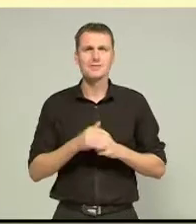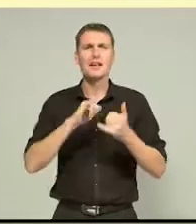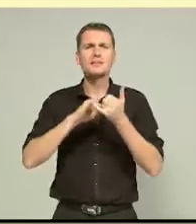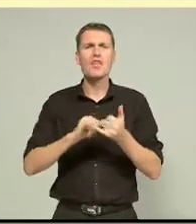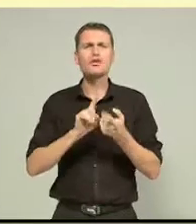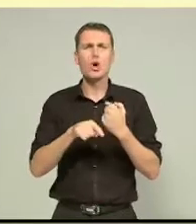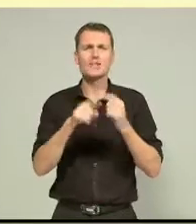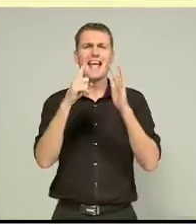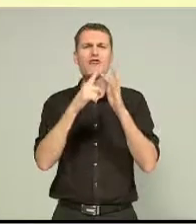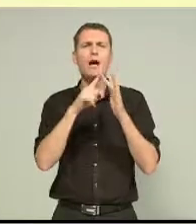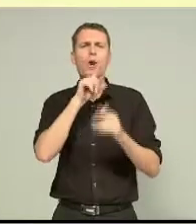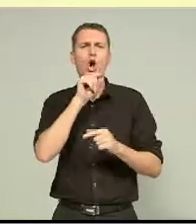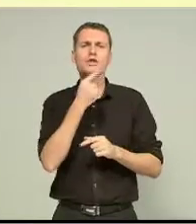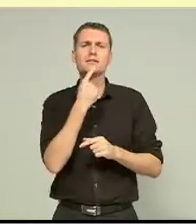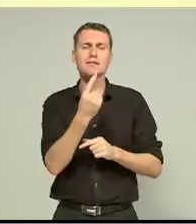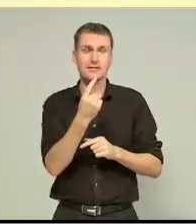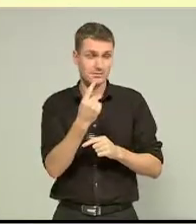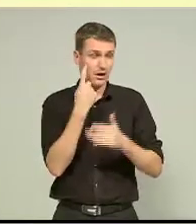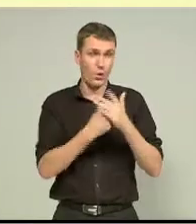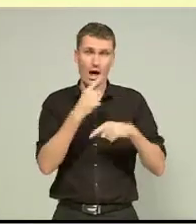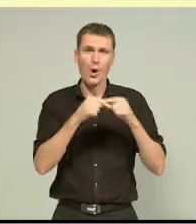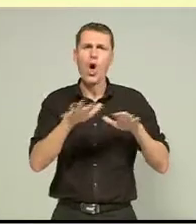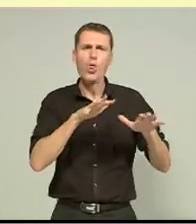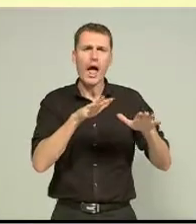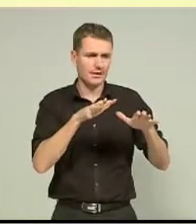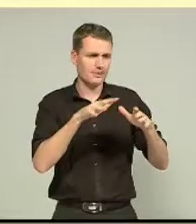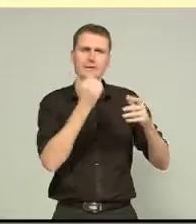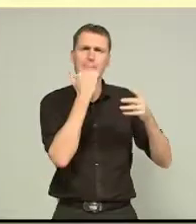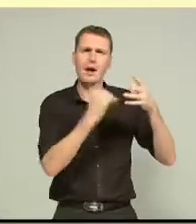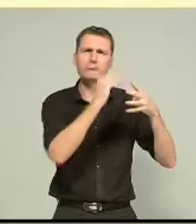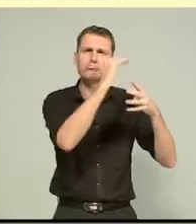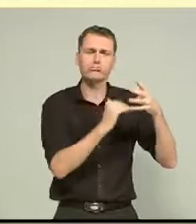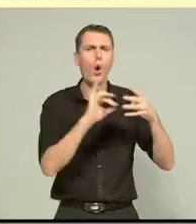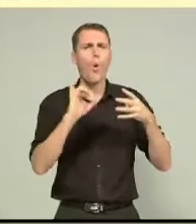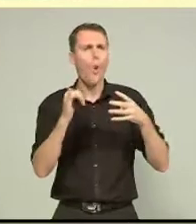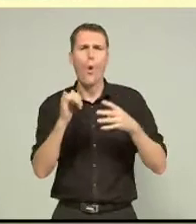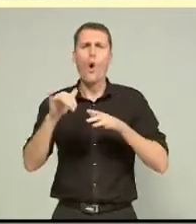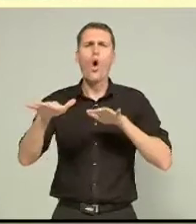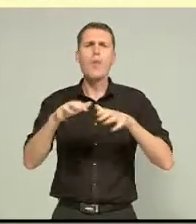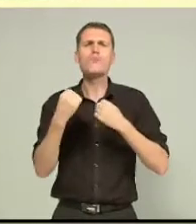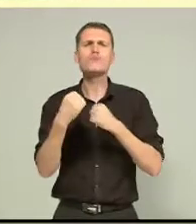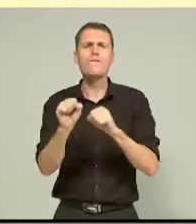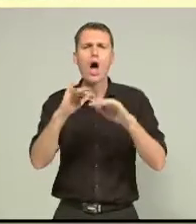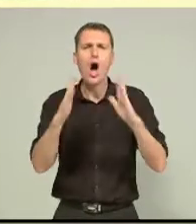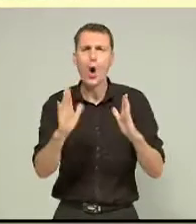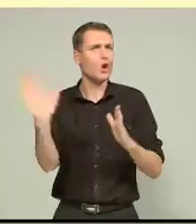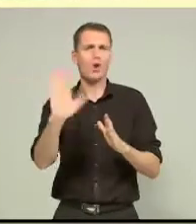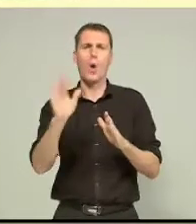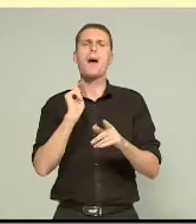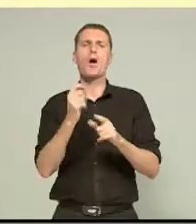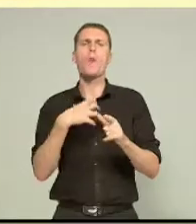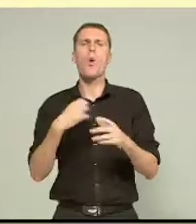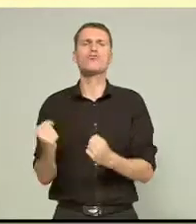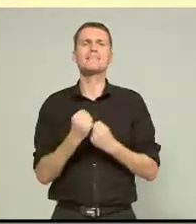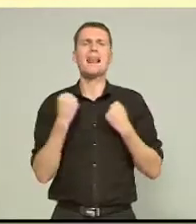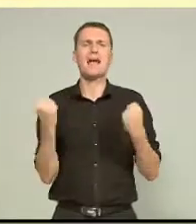says it's not about numbers on the Richter scale or making earthquake-proof homes. It's about building more resilient houses. The